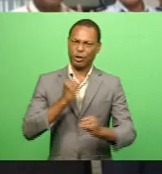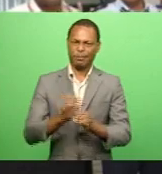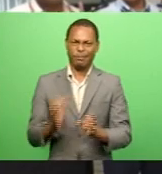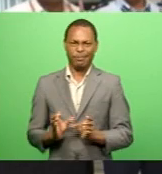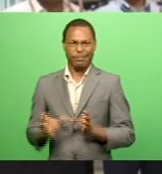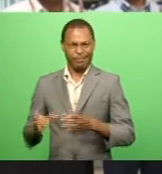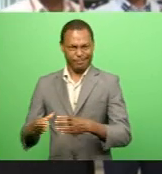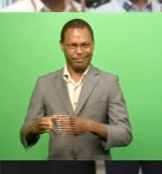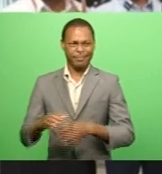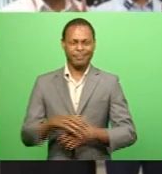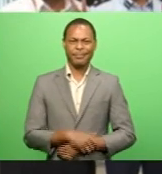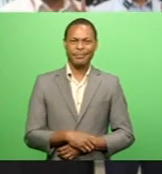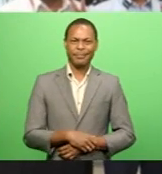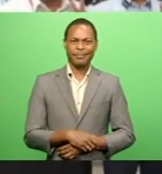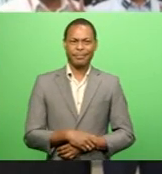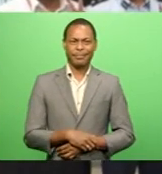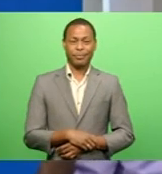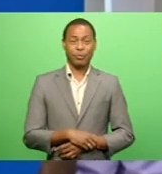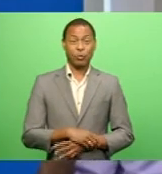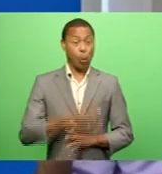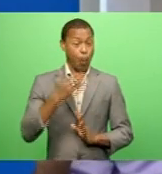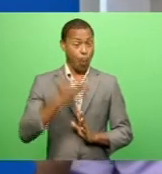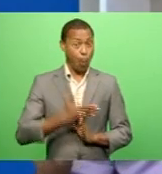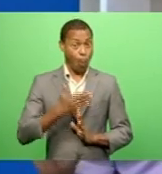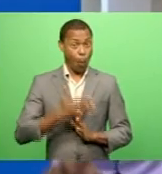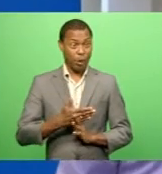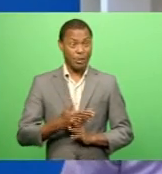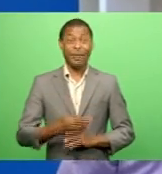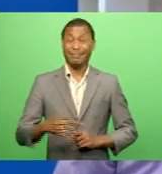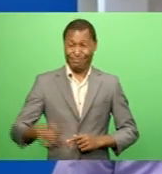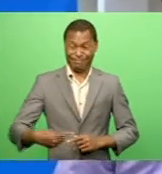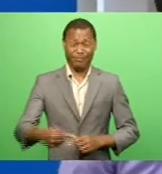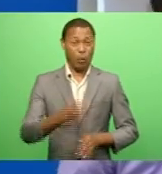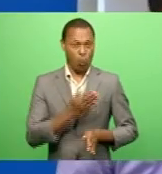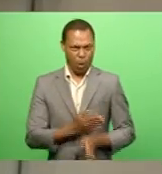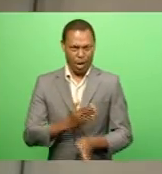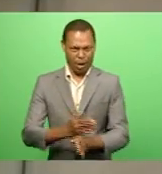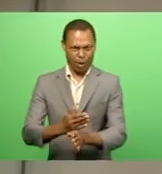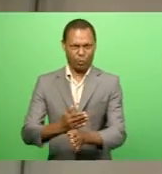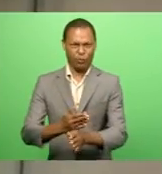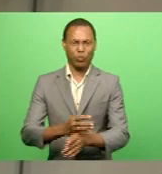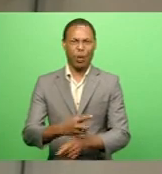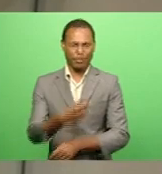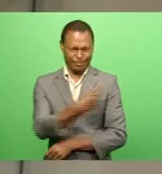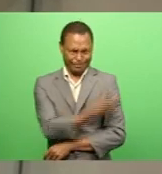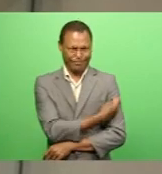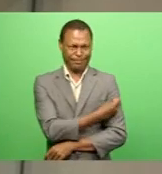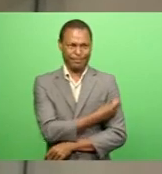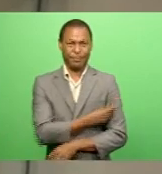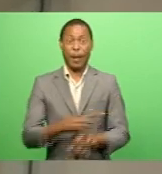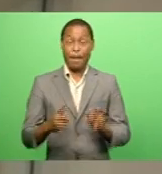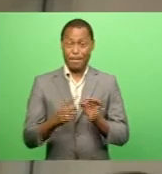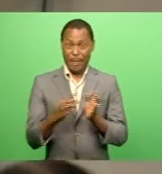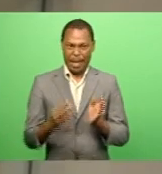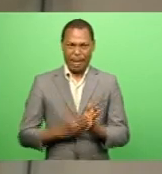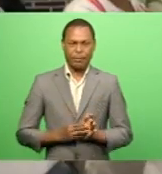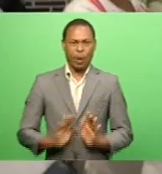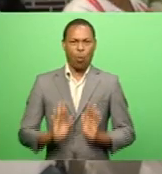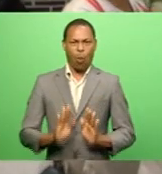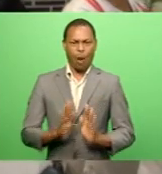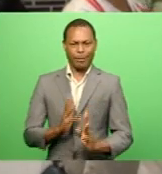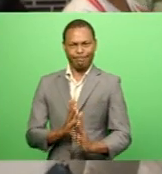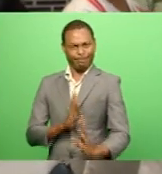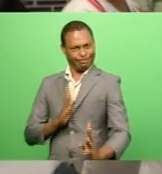As border and quarantine control workers continue to be vaccinated The Prime Minister confirms he is also waiting in line